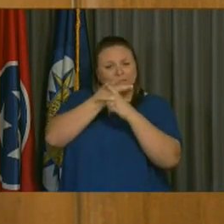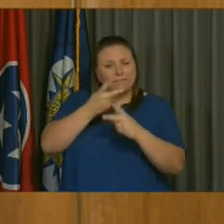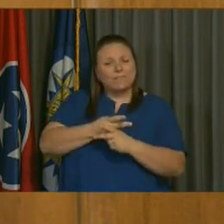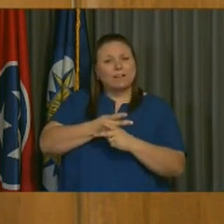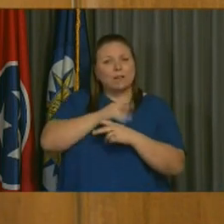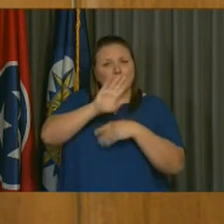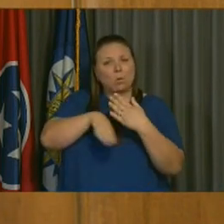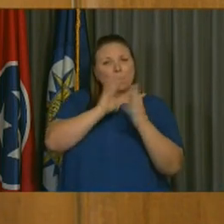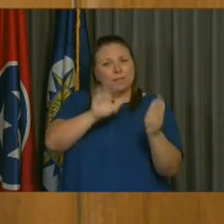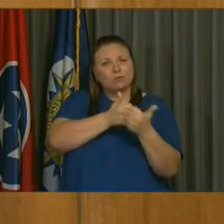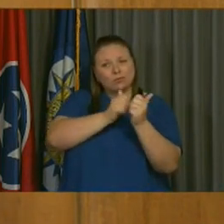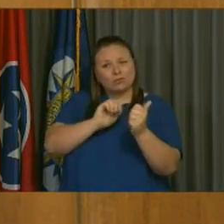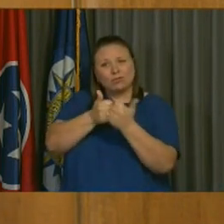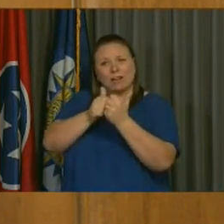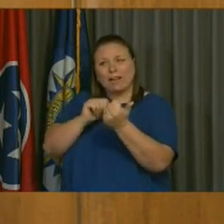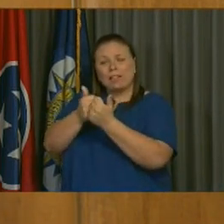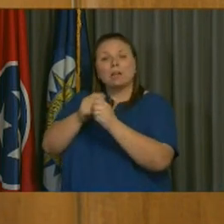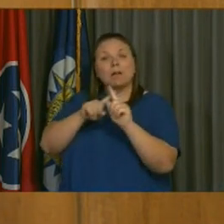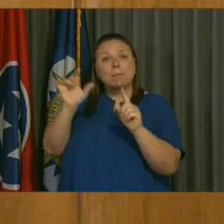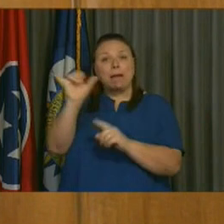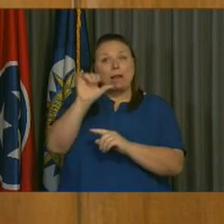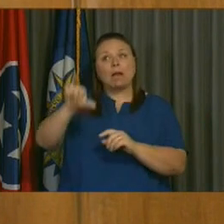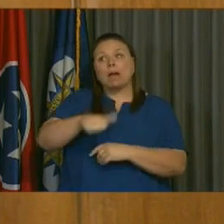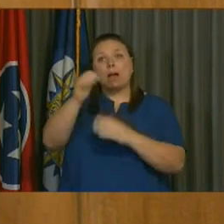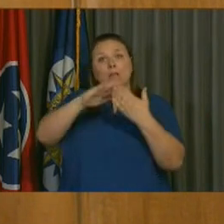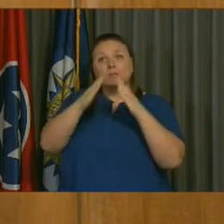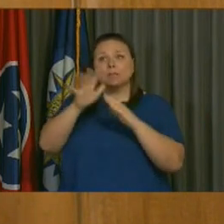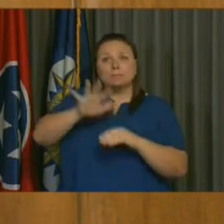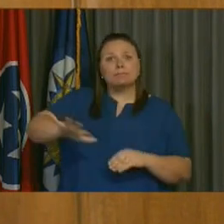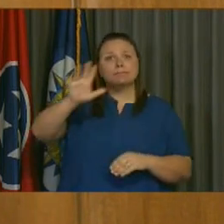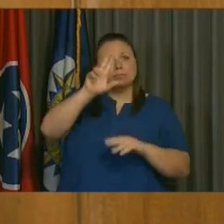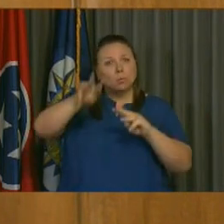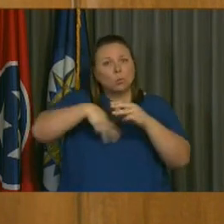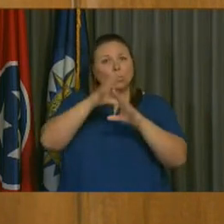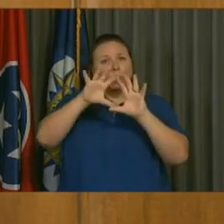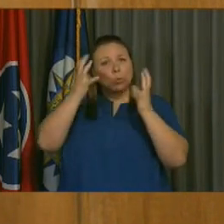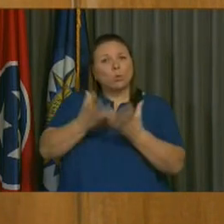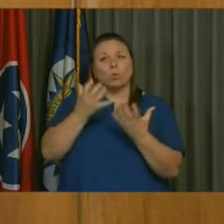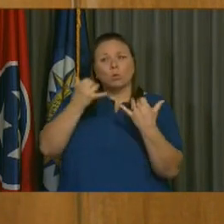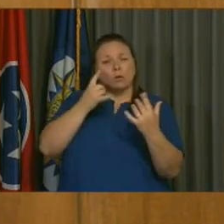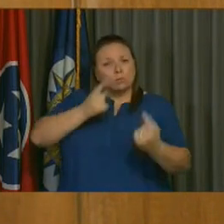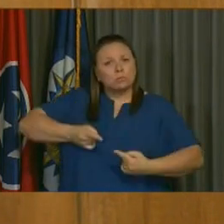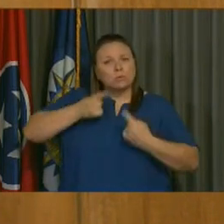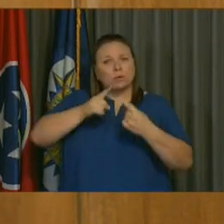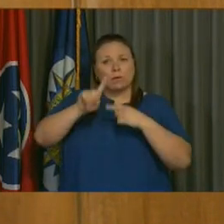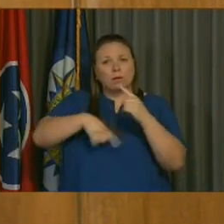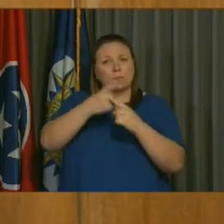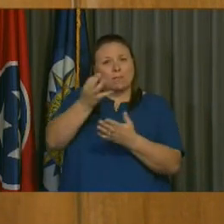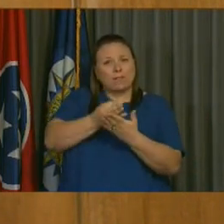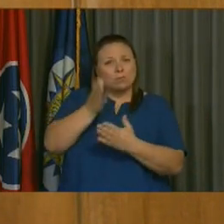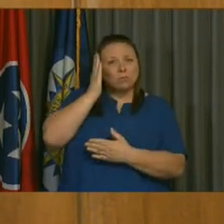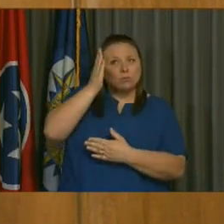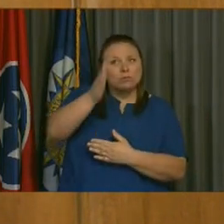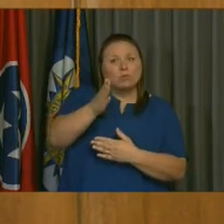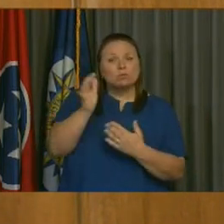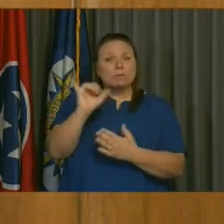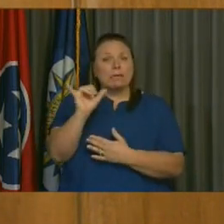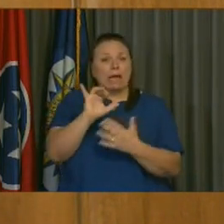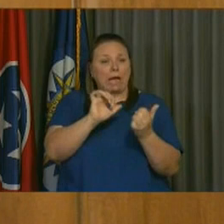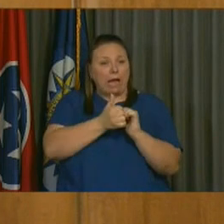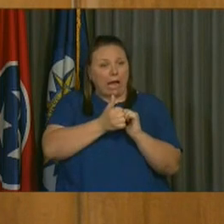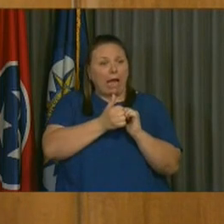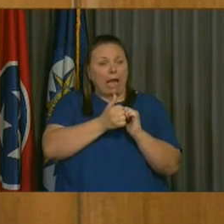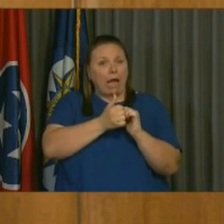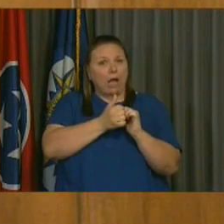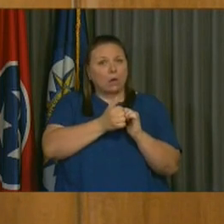like so many other cities around the globe, though, we struggle. We struggle with many questions about our financial future and questions like how can